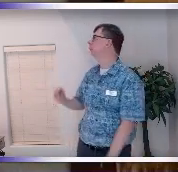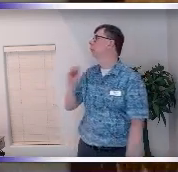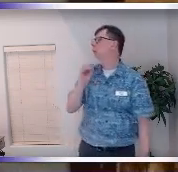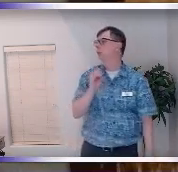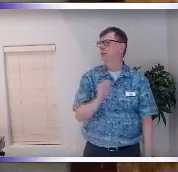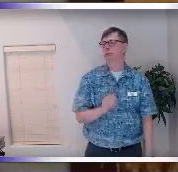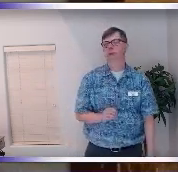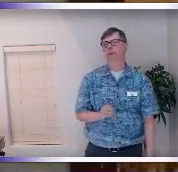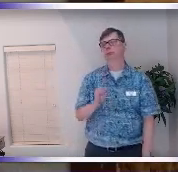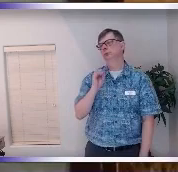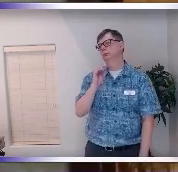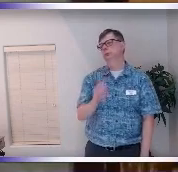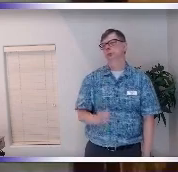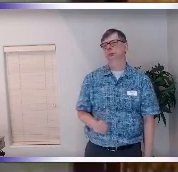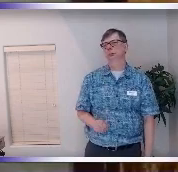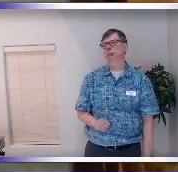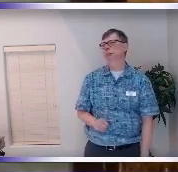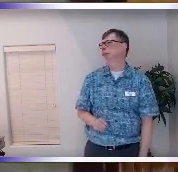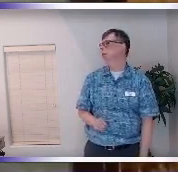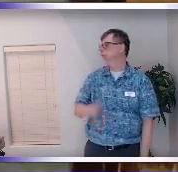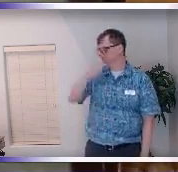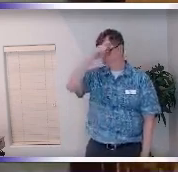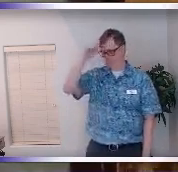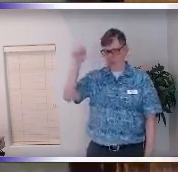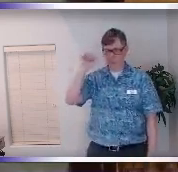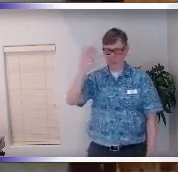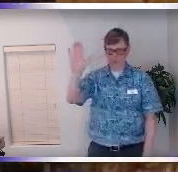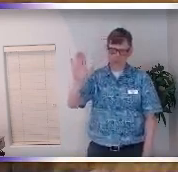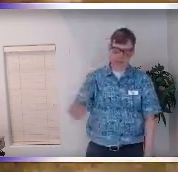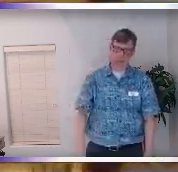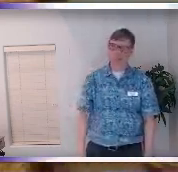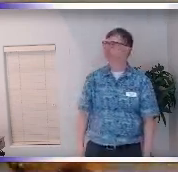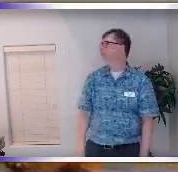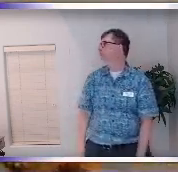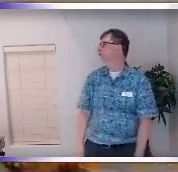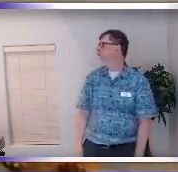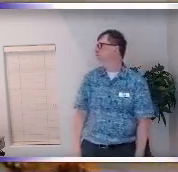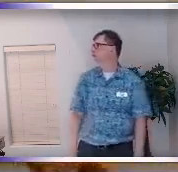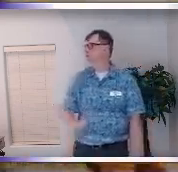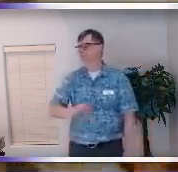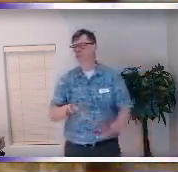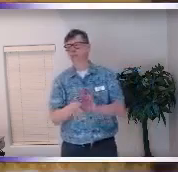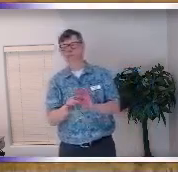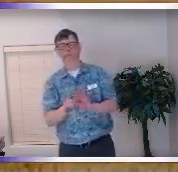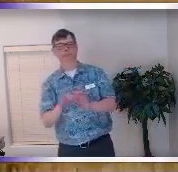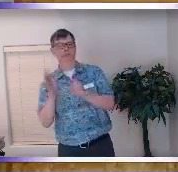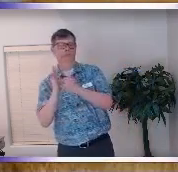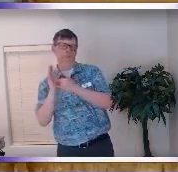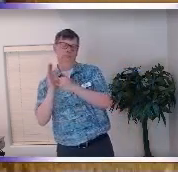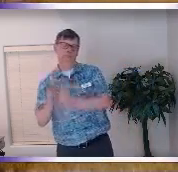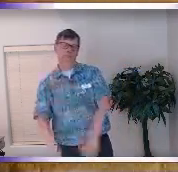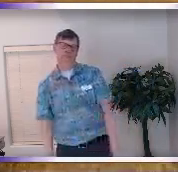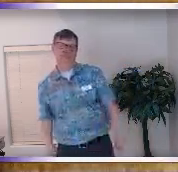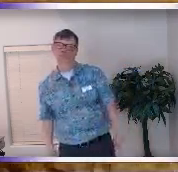oh oh I recognize that that happened to me when I was little and now I'm doing it and how do I do it to others you know and that whole